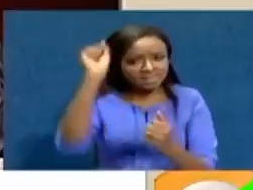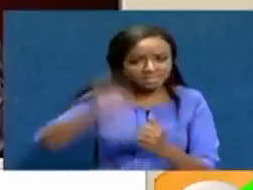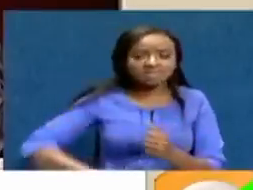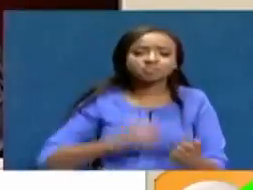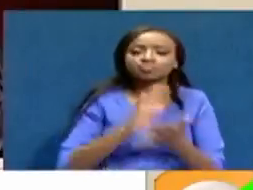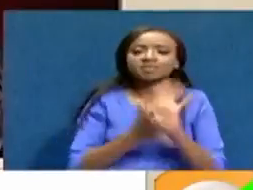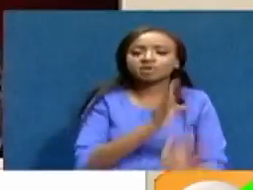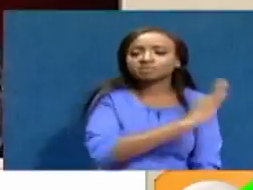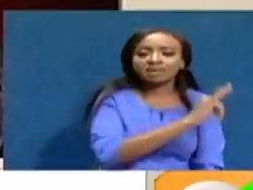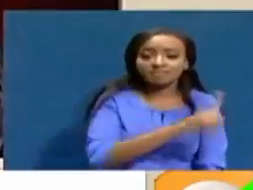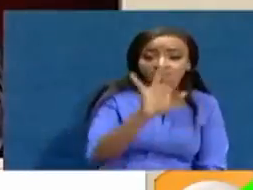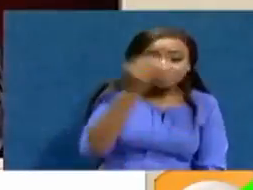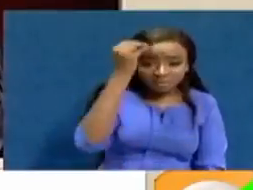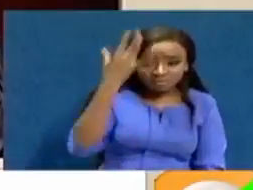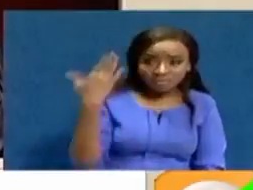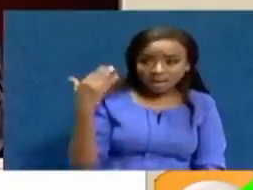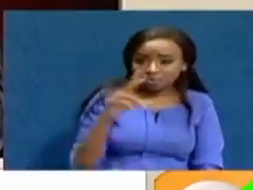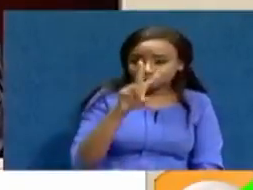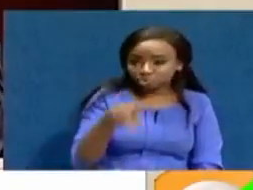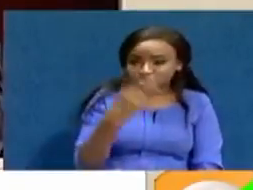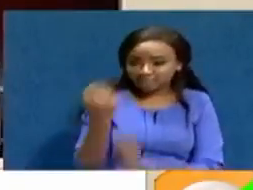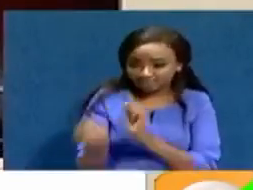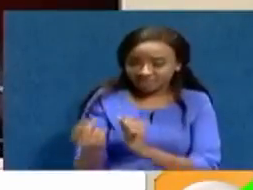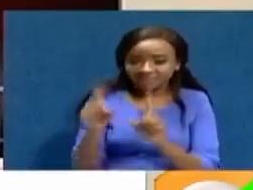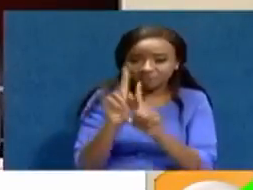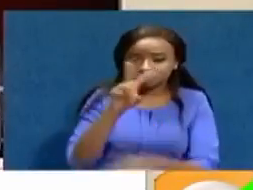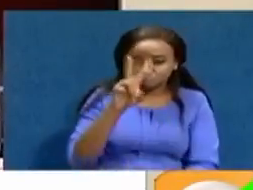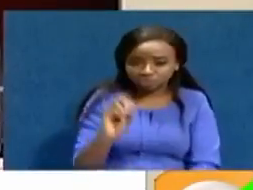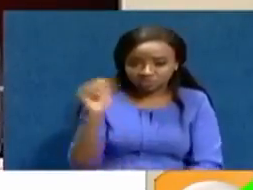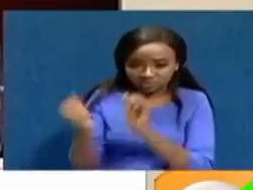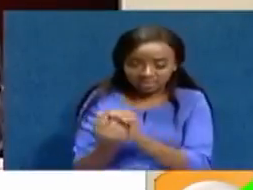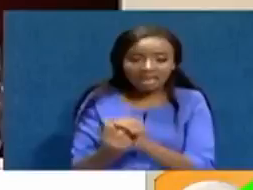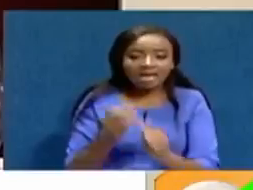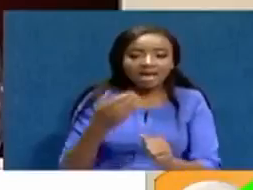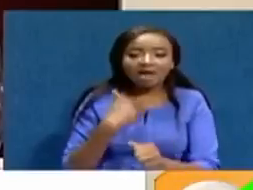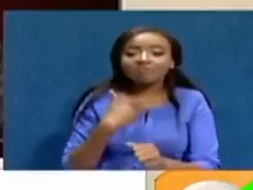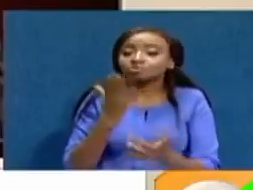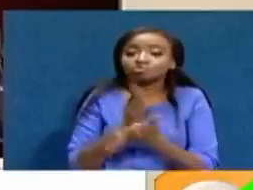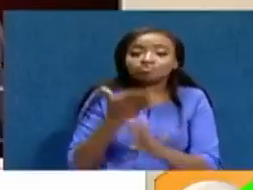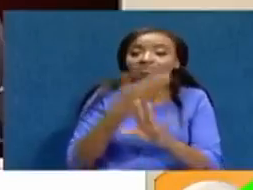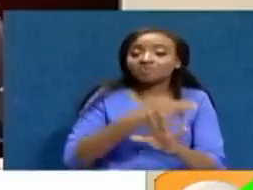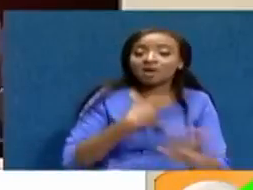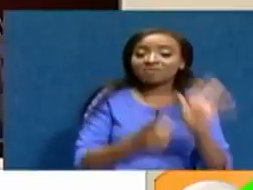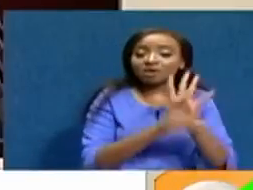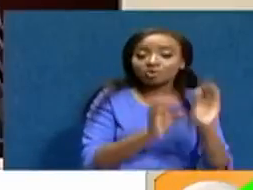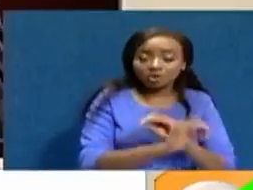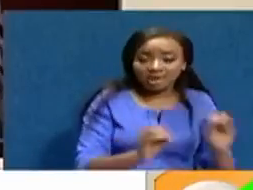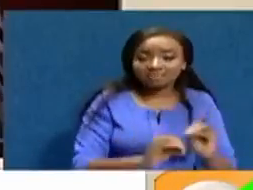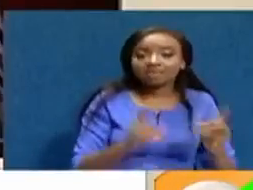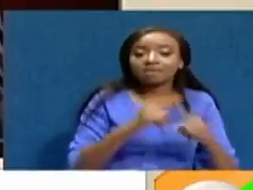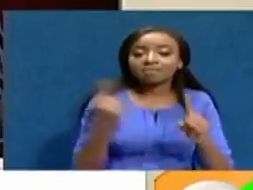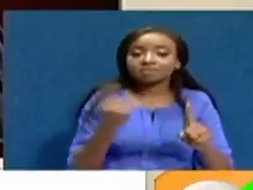referendum in Kenya in 2005 in 2010. During that time, we did not have a referendum law. We held the two